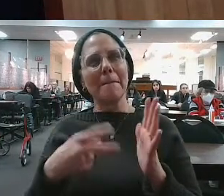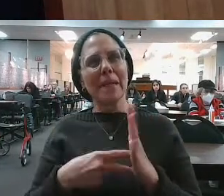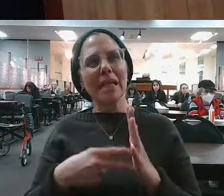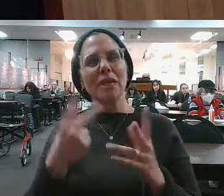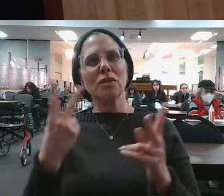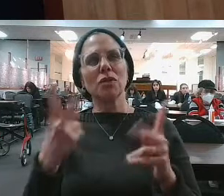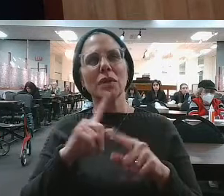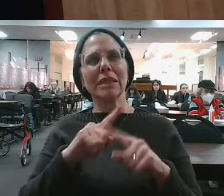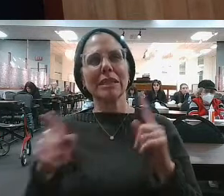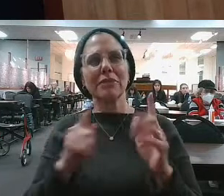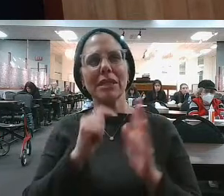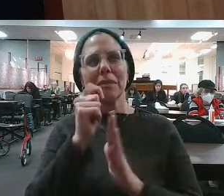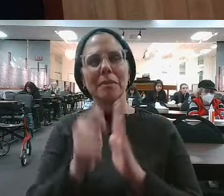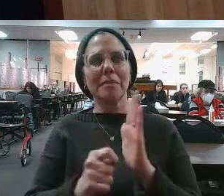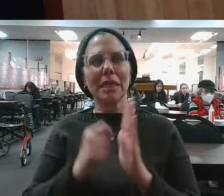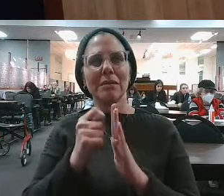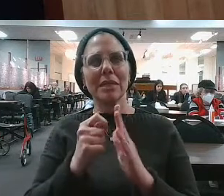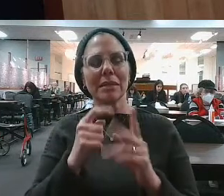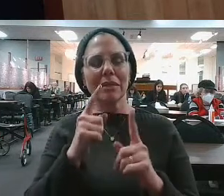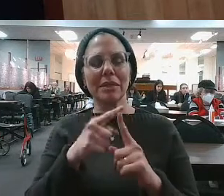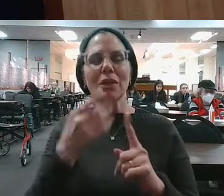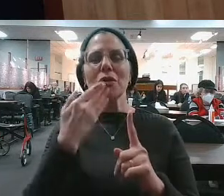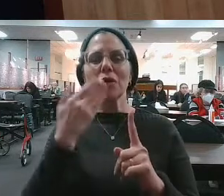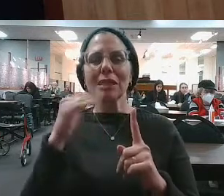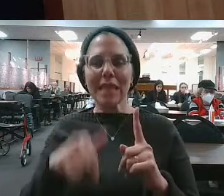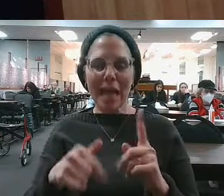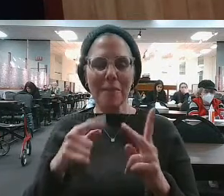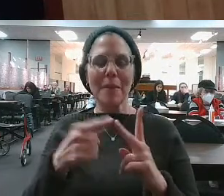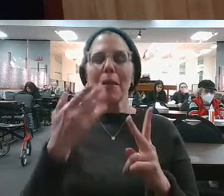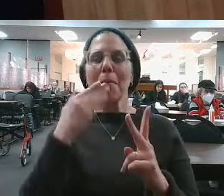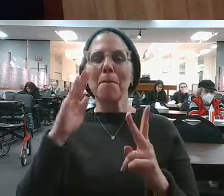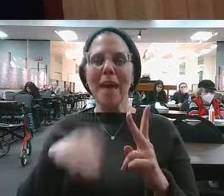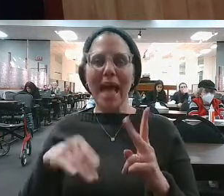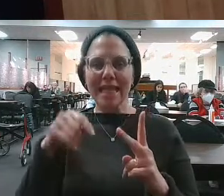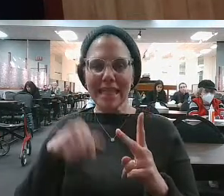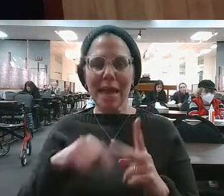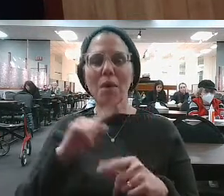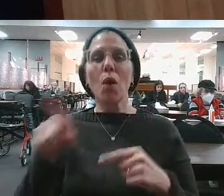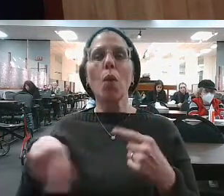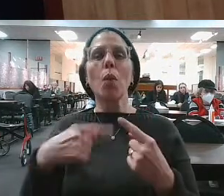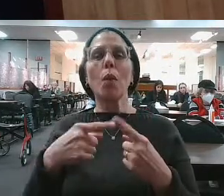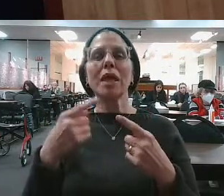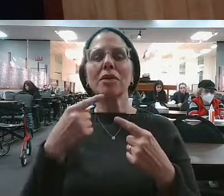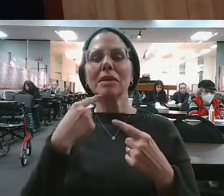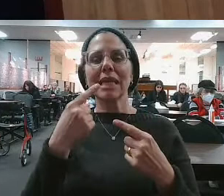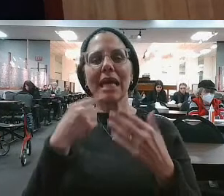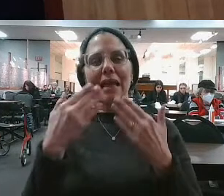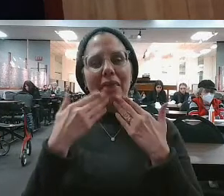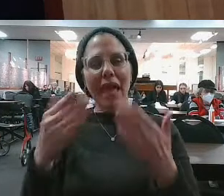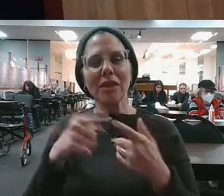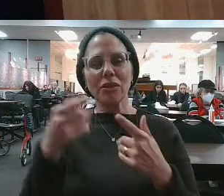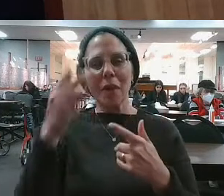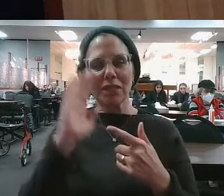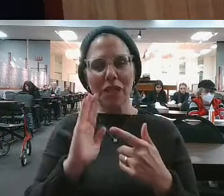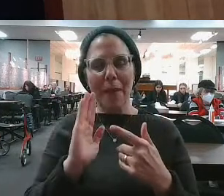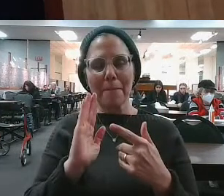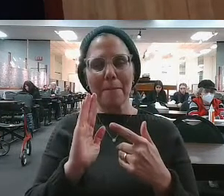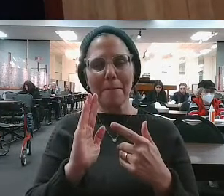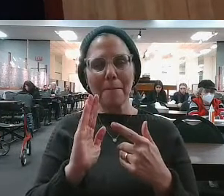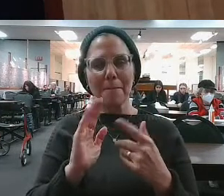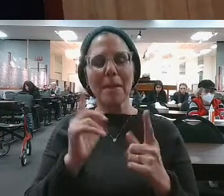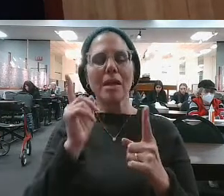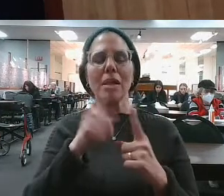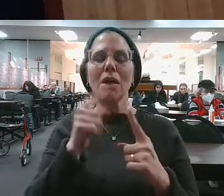two different types of times. There are good times, and there are bad times. And when do you give thanks to Hashem? When do give thanks to Hashem?